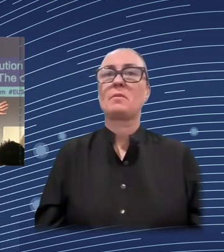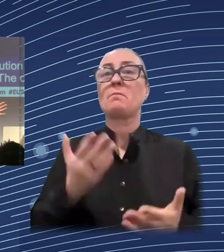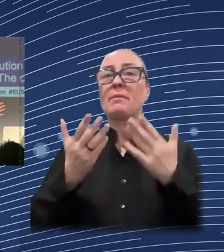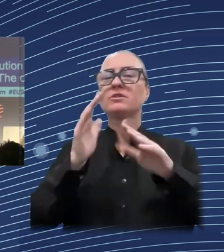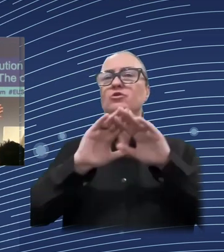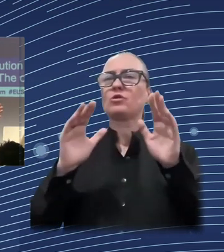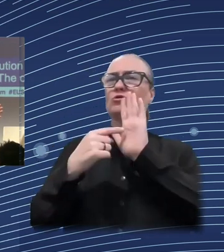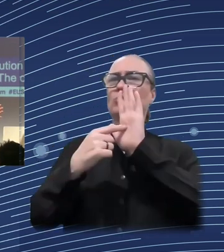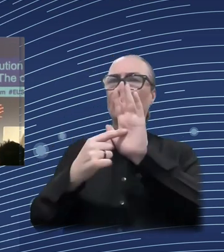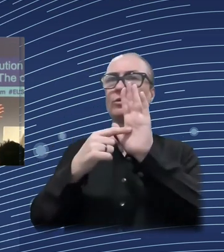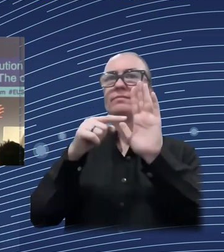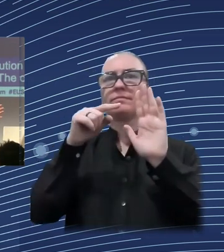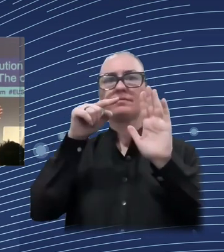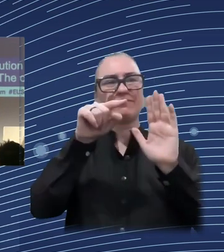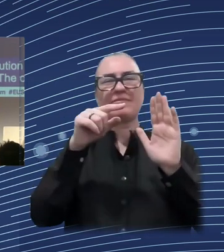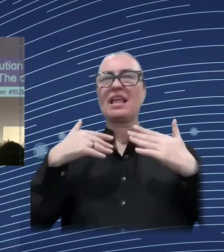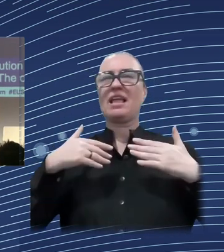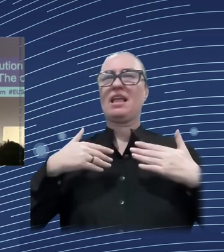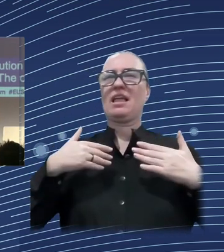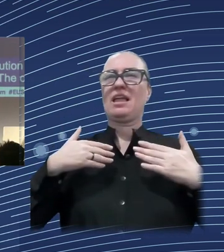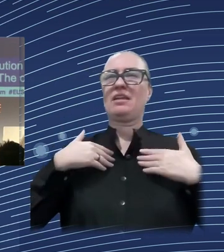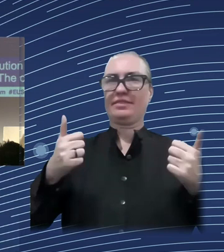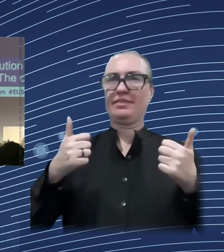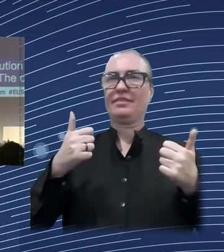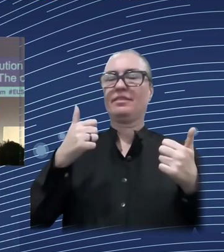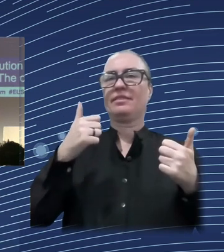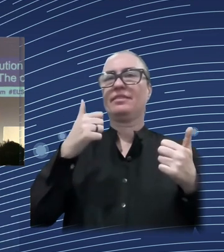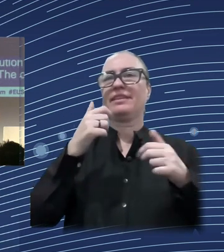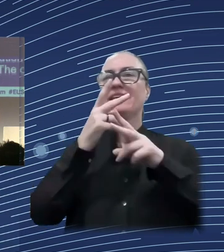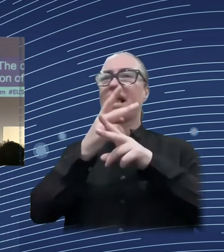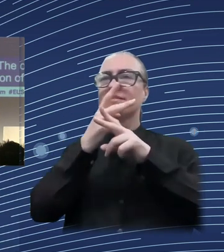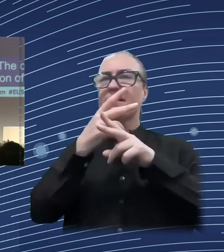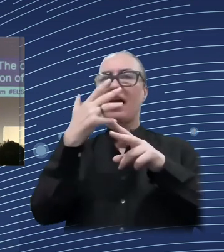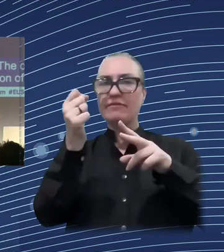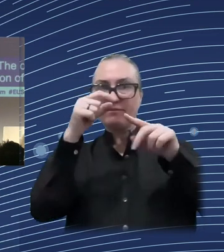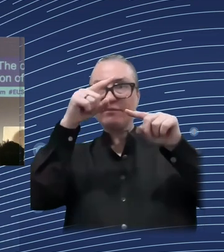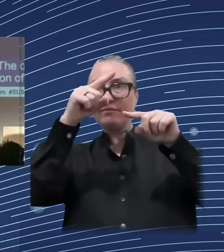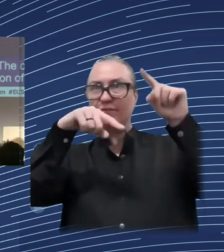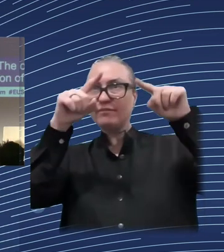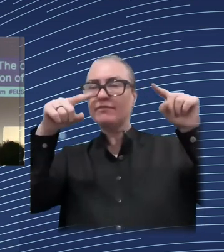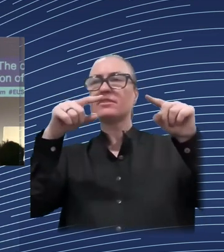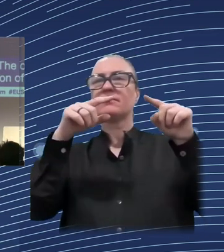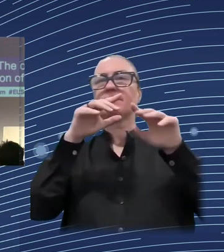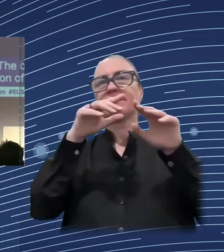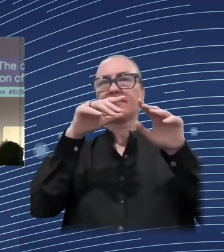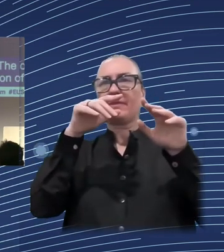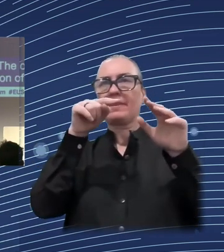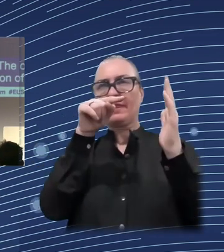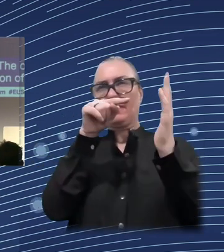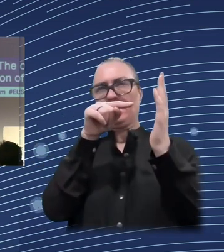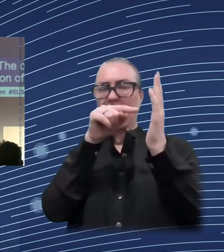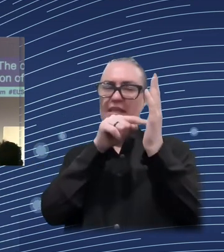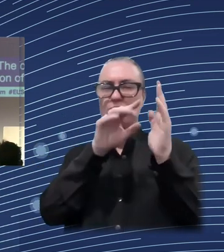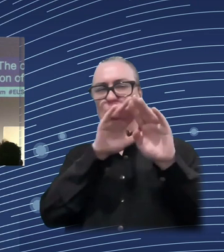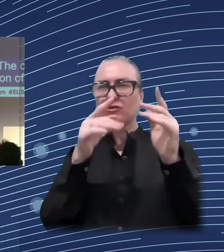06 and 18 in these countries. And what I want you to notice first about this is that it's very small. OK, so the highest effect